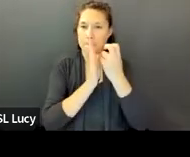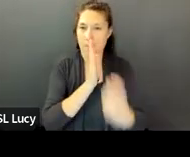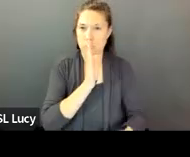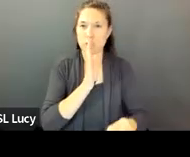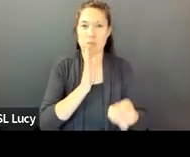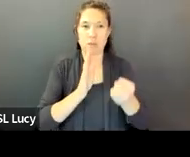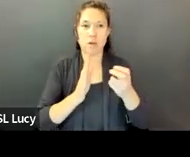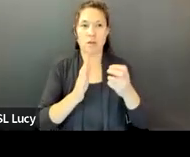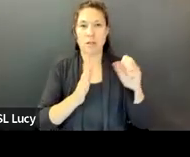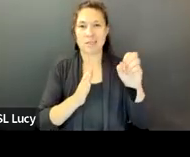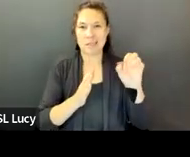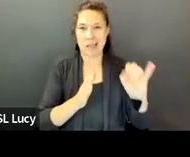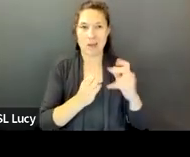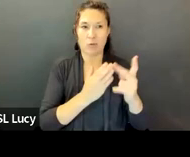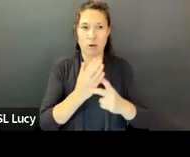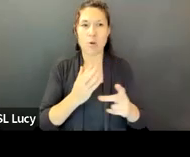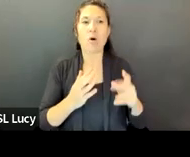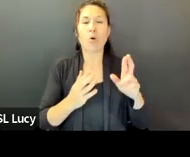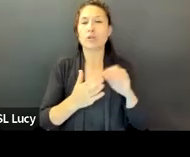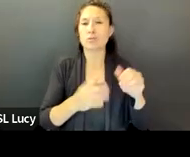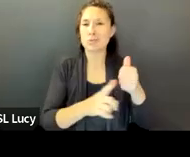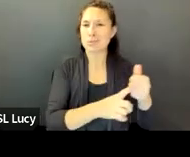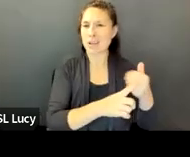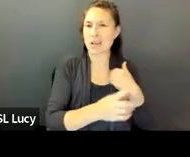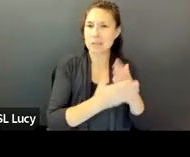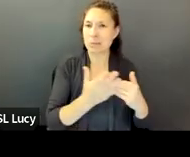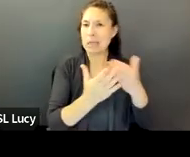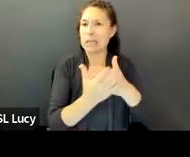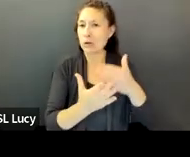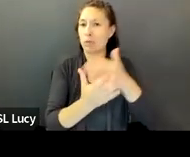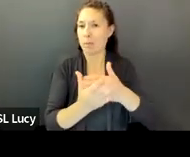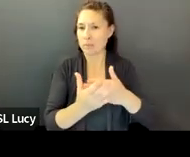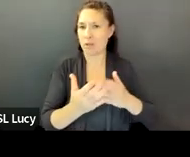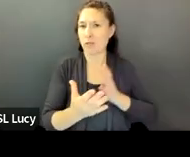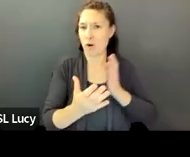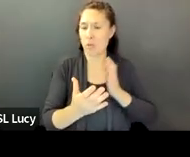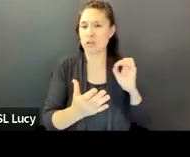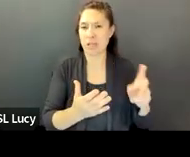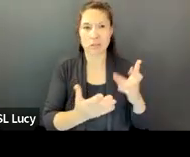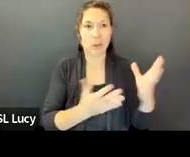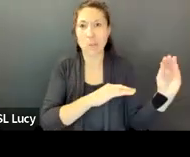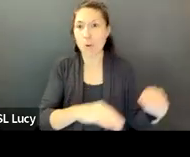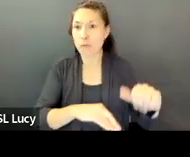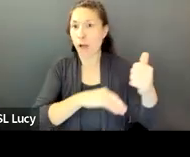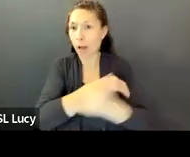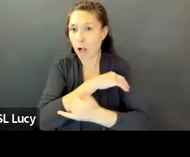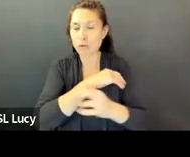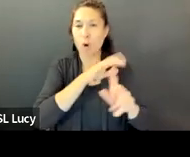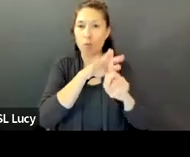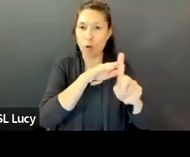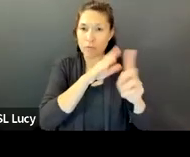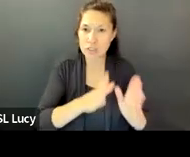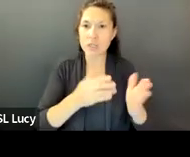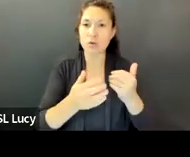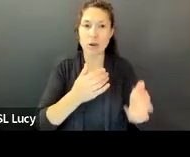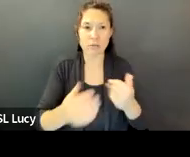interrupted formal education. The Taylor is the only school in the area that is both inclusive and has a variety